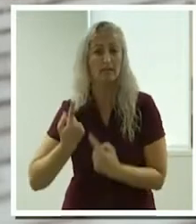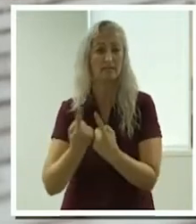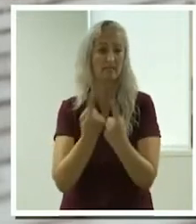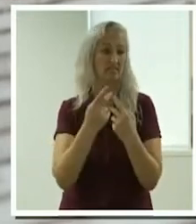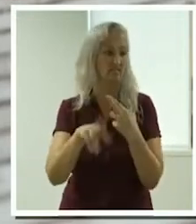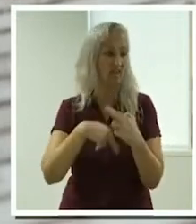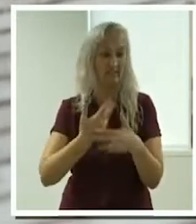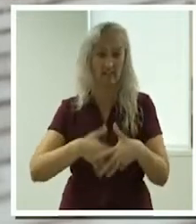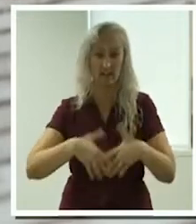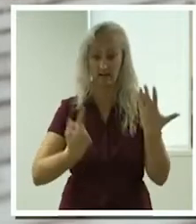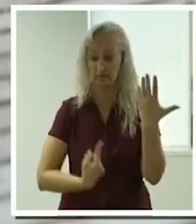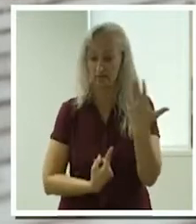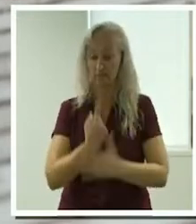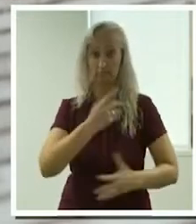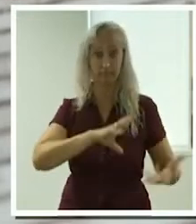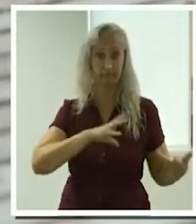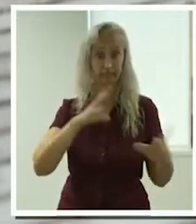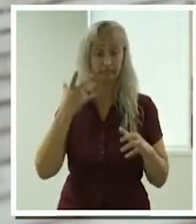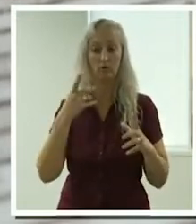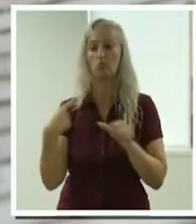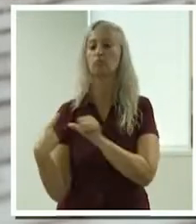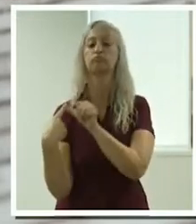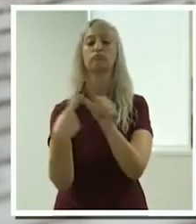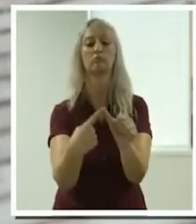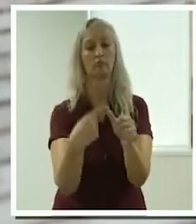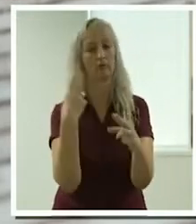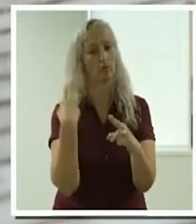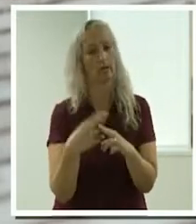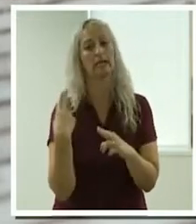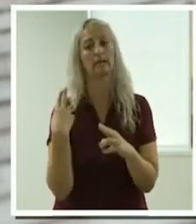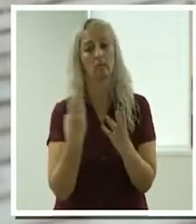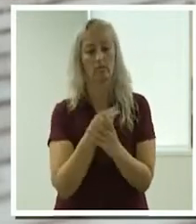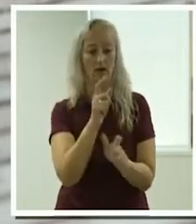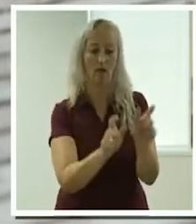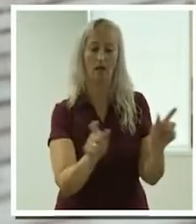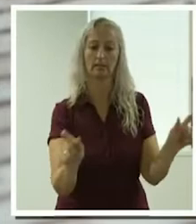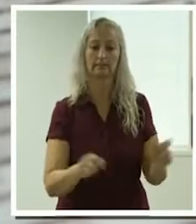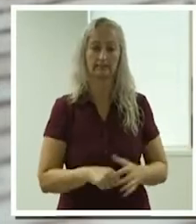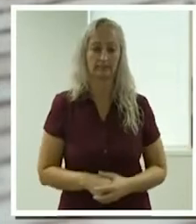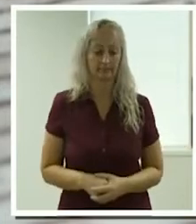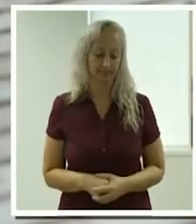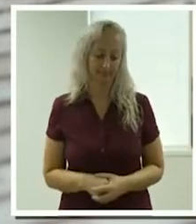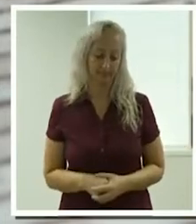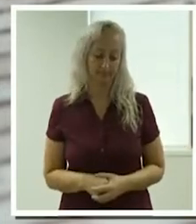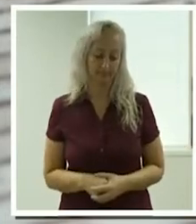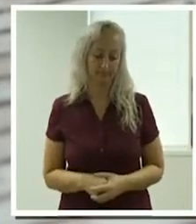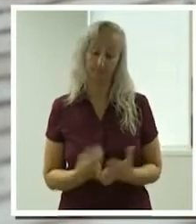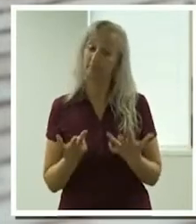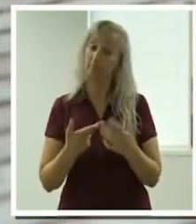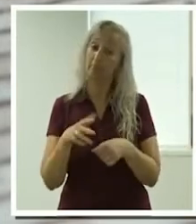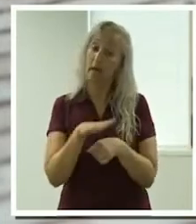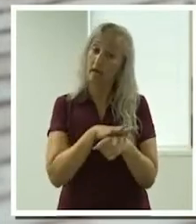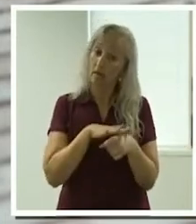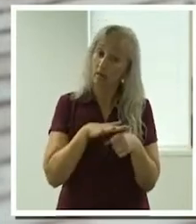to support you to resolve those incidents and complaints promptly with your clients. Another area that we've worked hard on is the learning